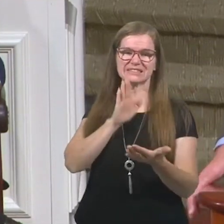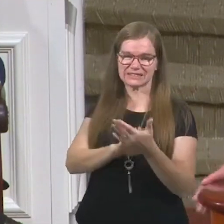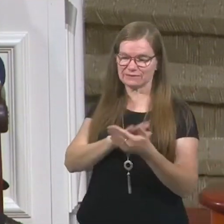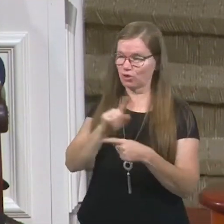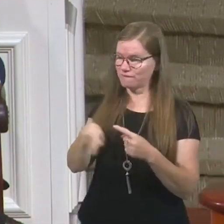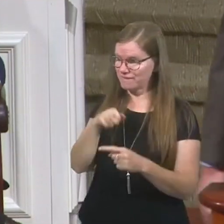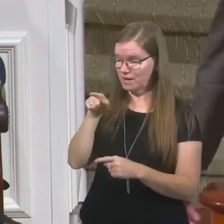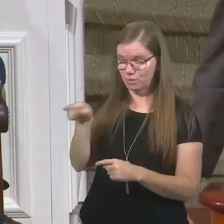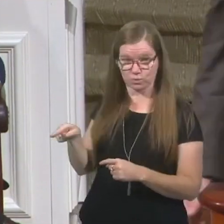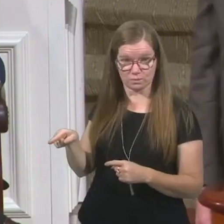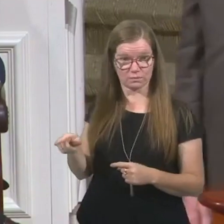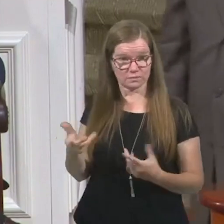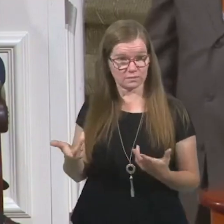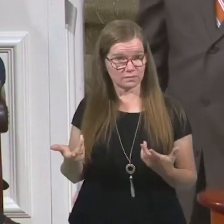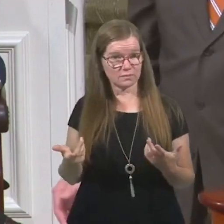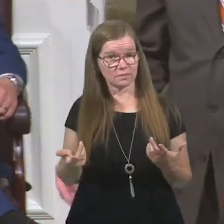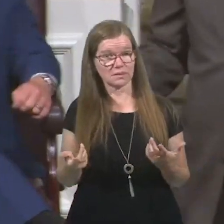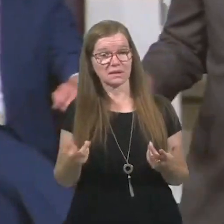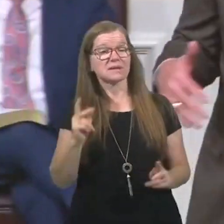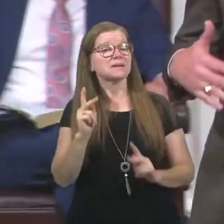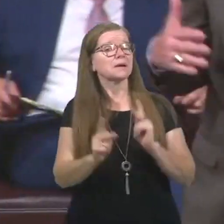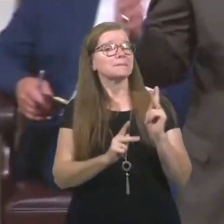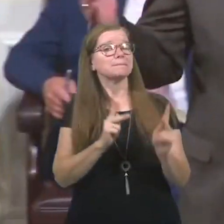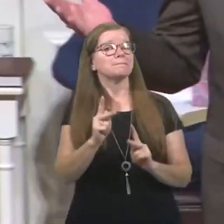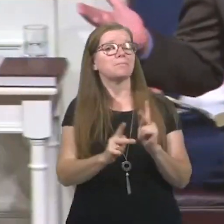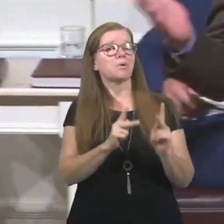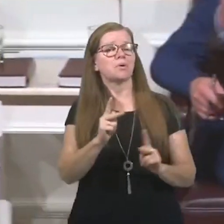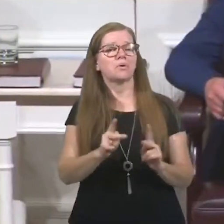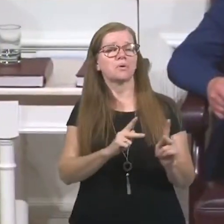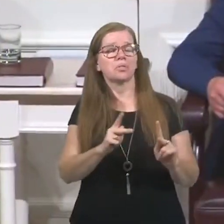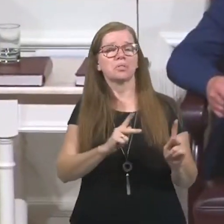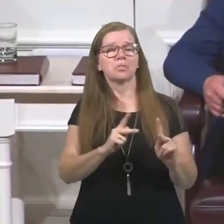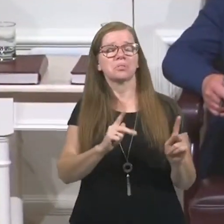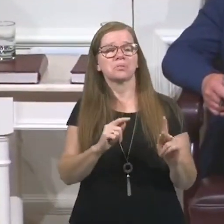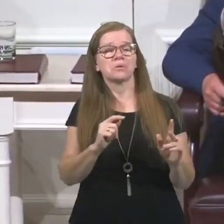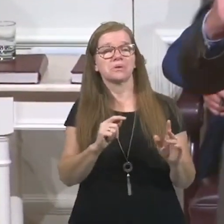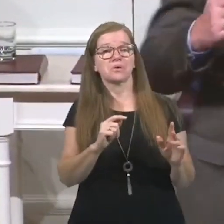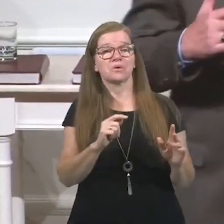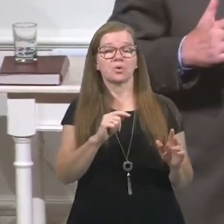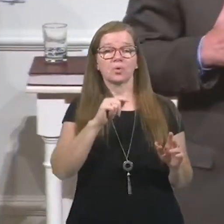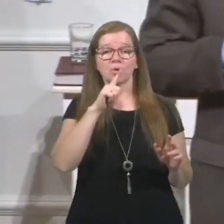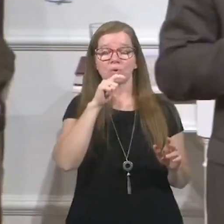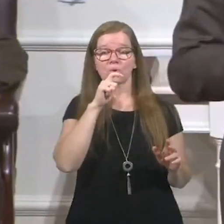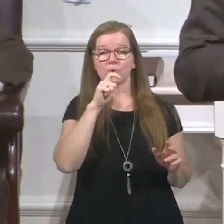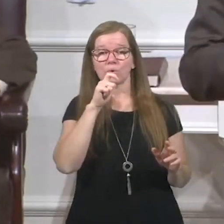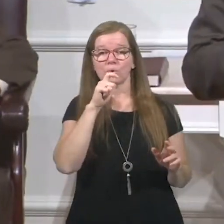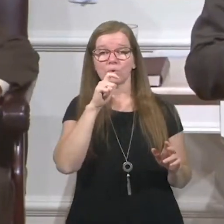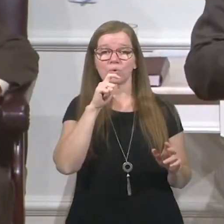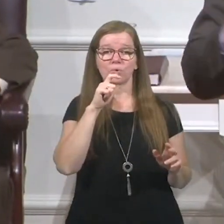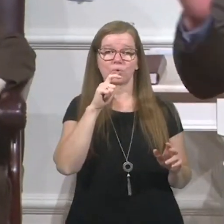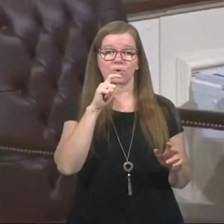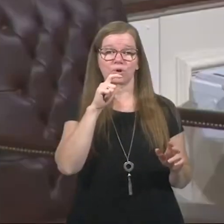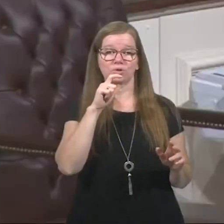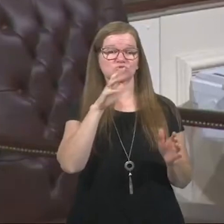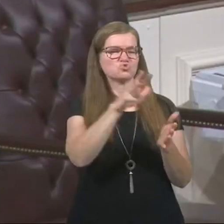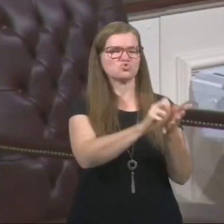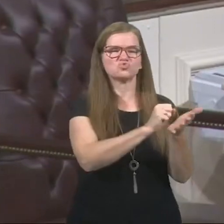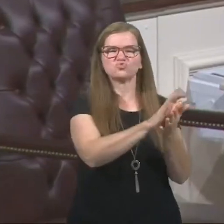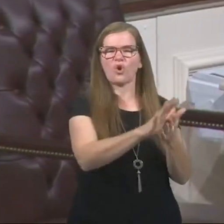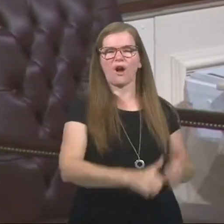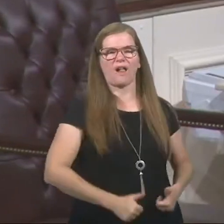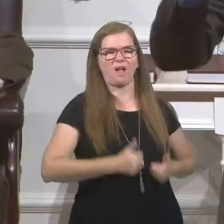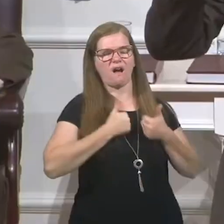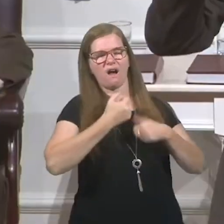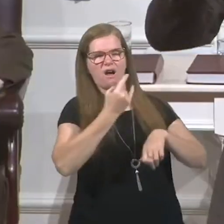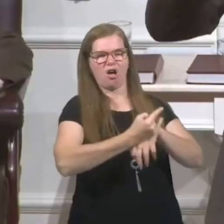You know, it's amazing that people don't bat twice, bat their eye about people who are just destroying their life